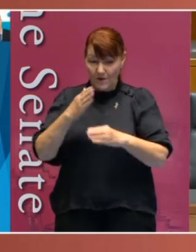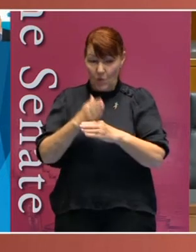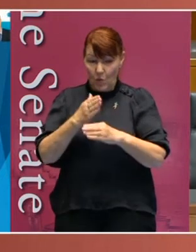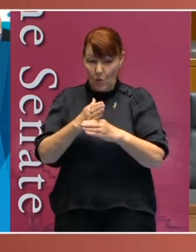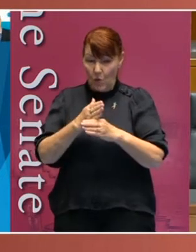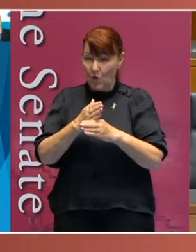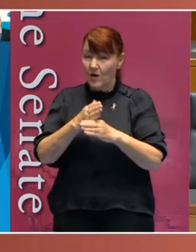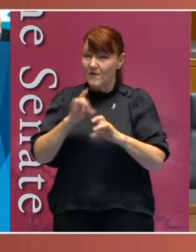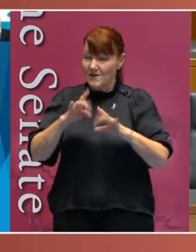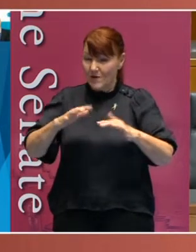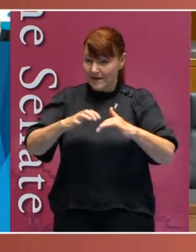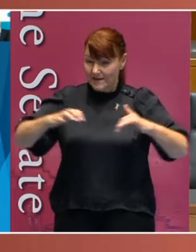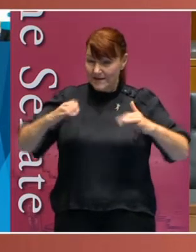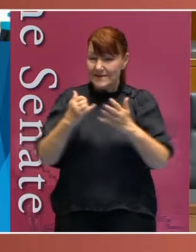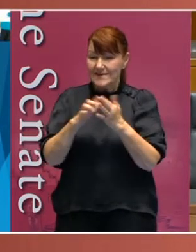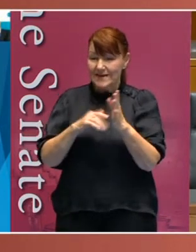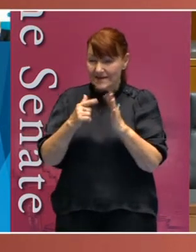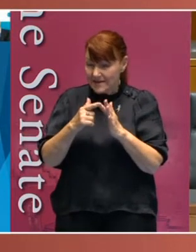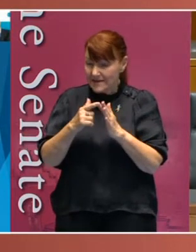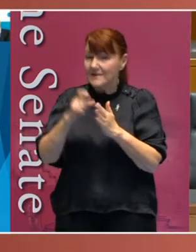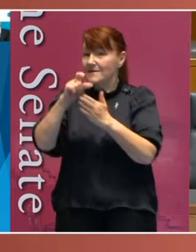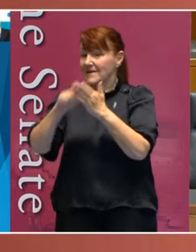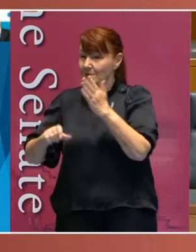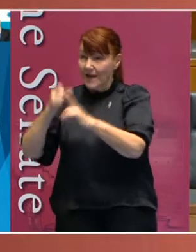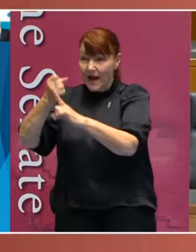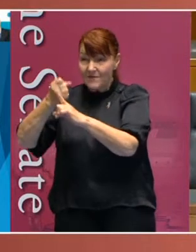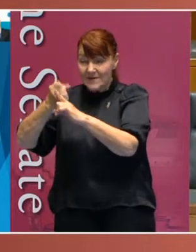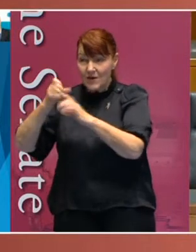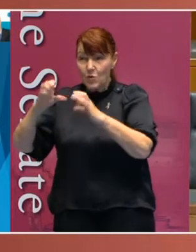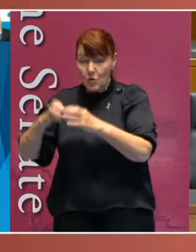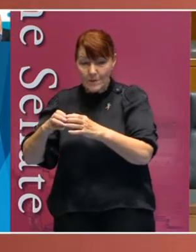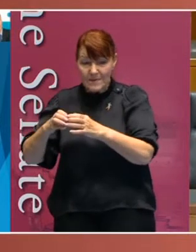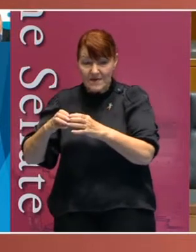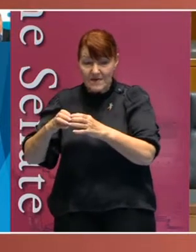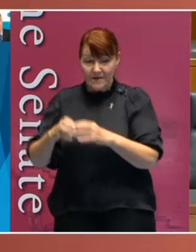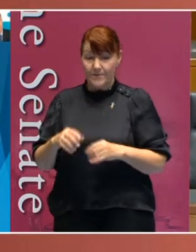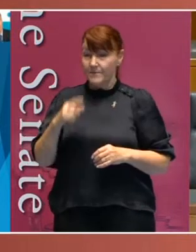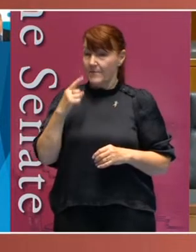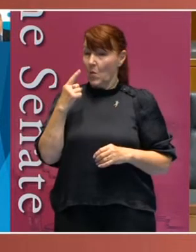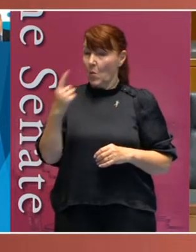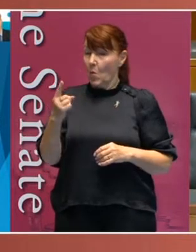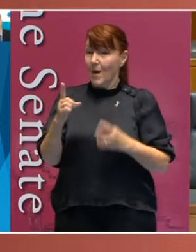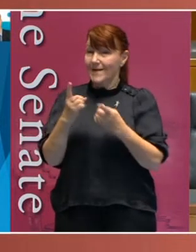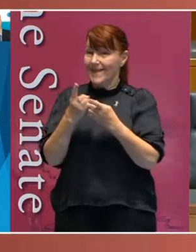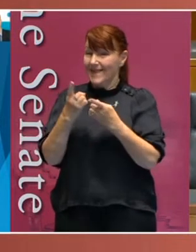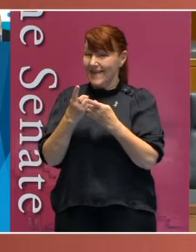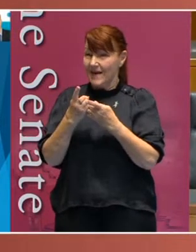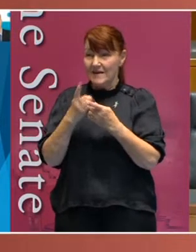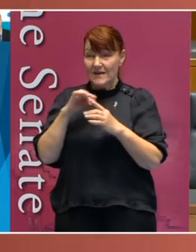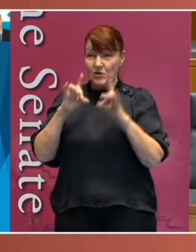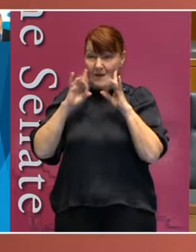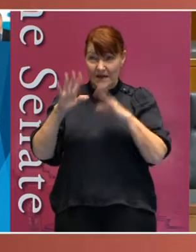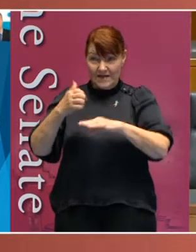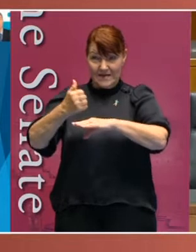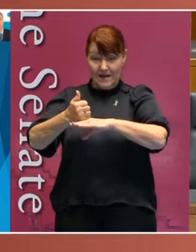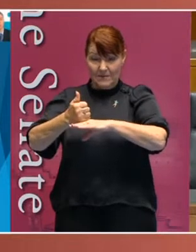and disability advocacy groups more generally, one of the things that needs to be established is,